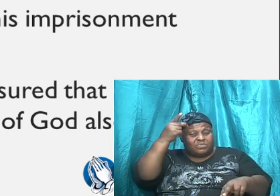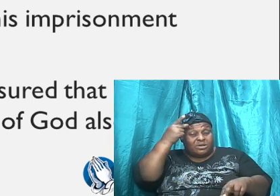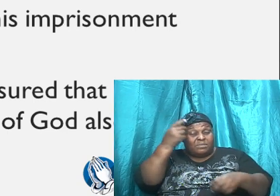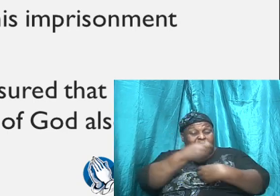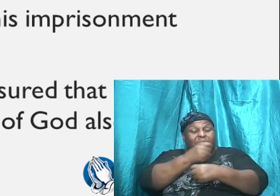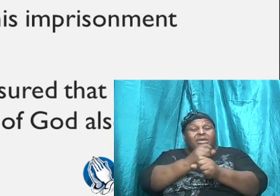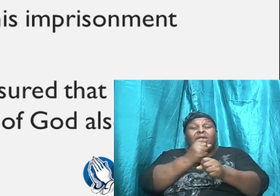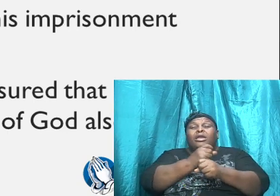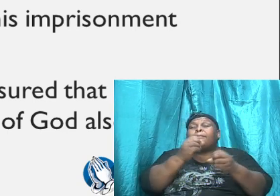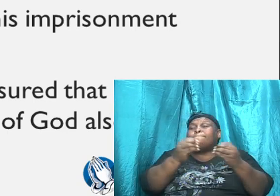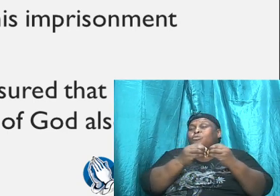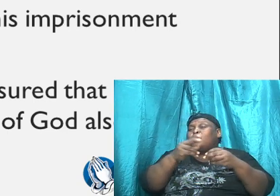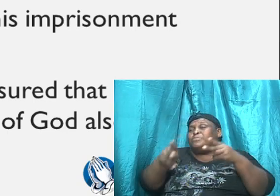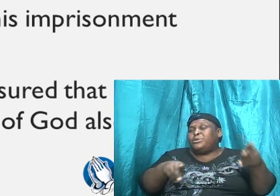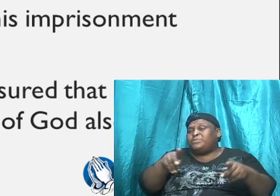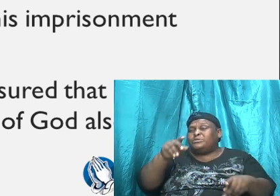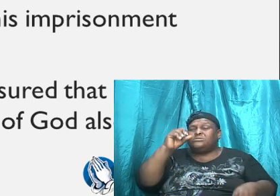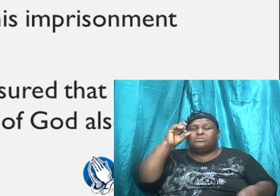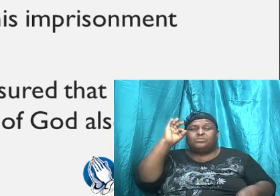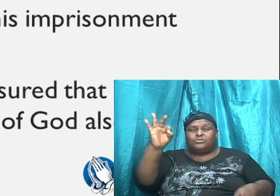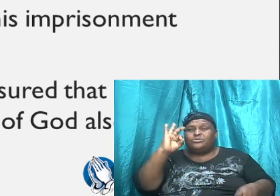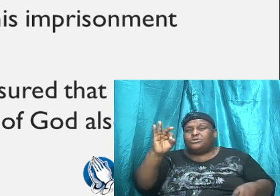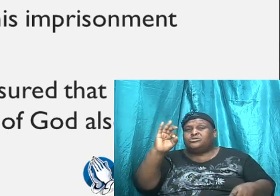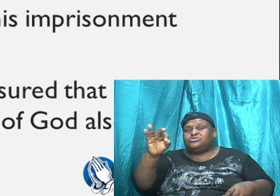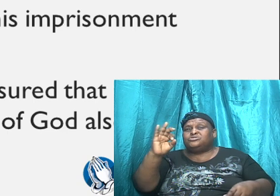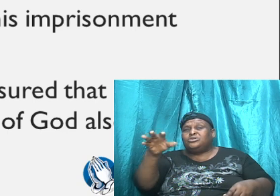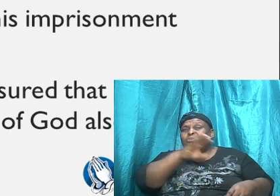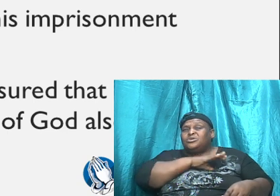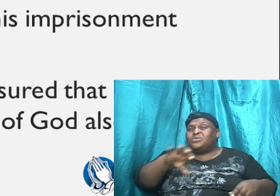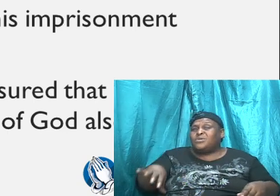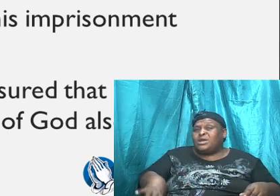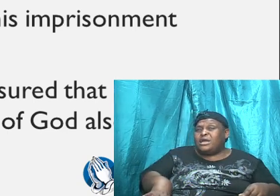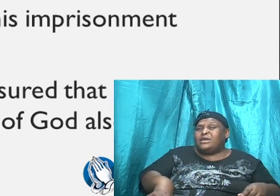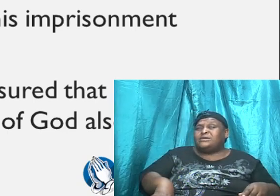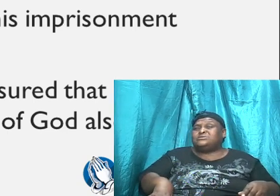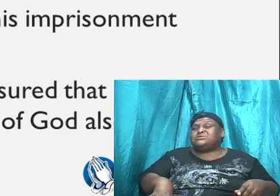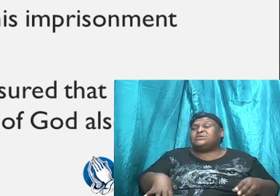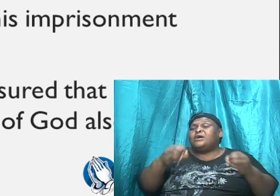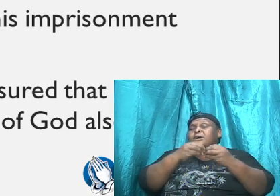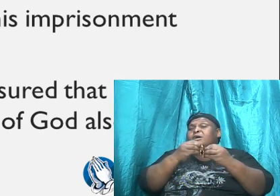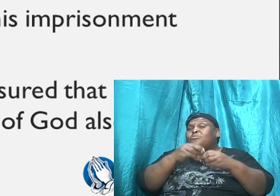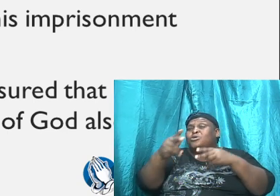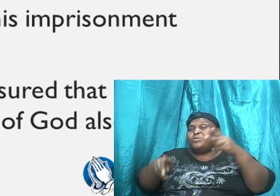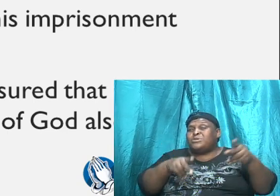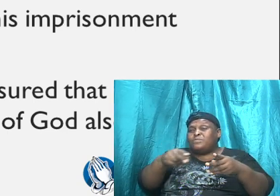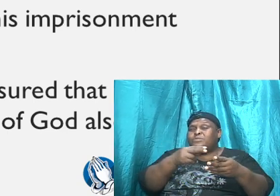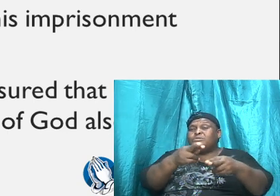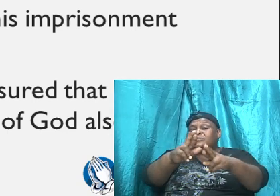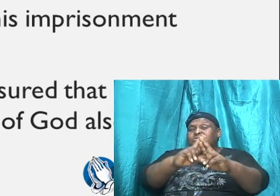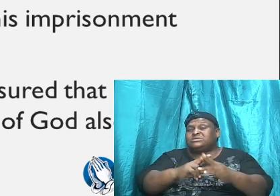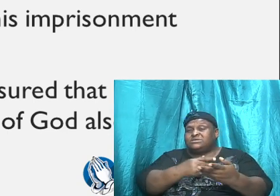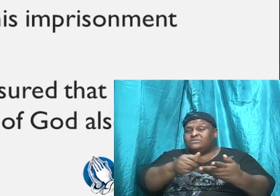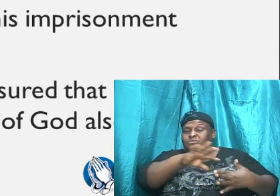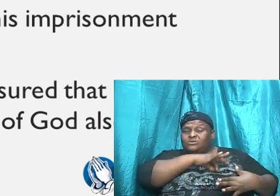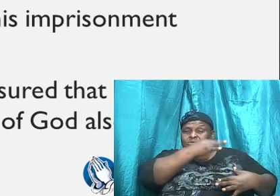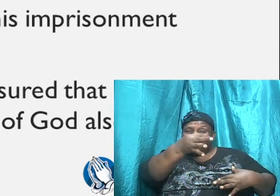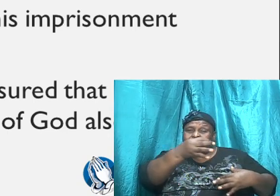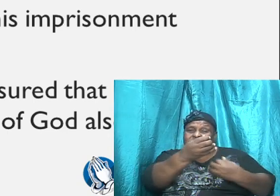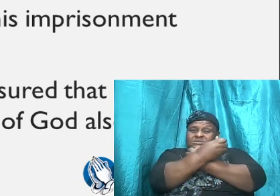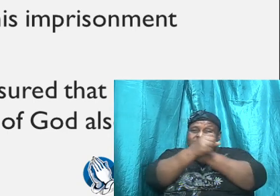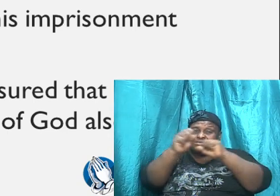And when more people preach Christ, more people got saved, more people got the Holy Ghost. more people